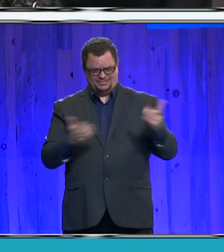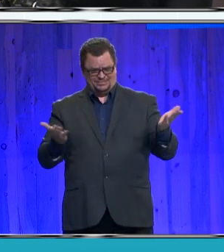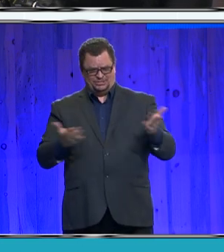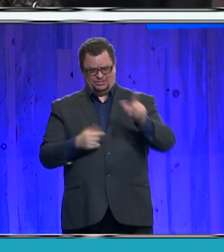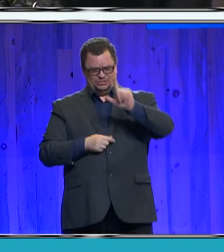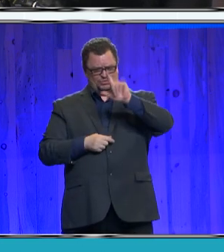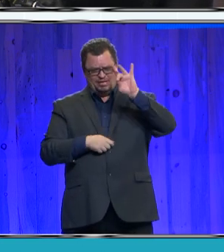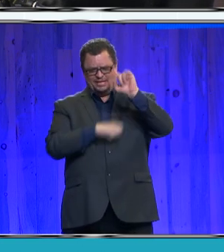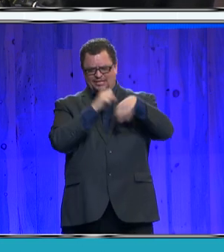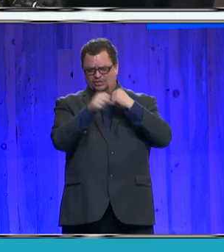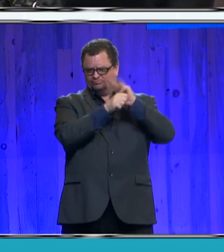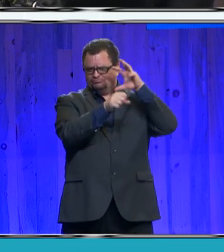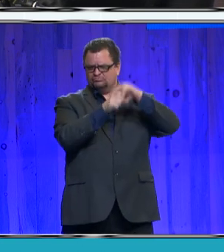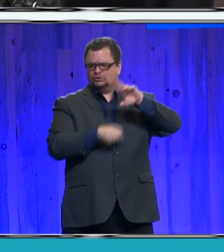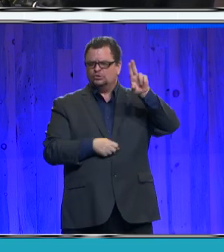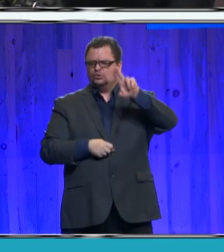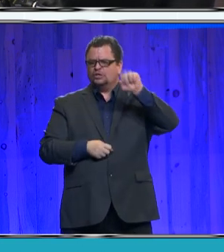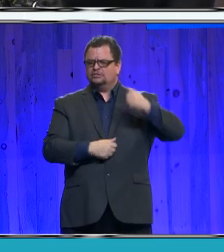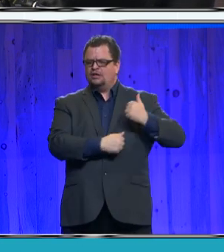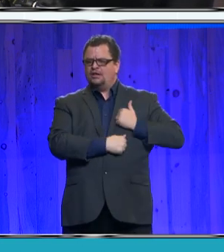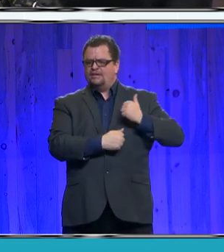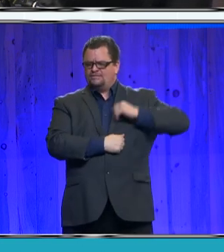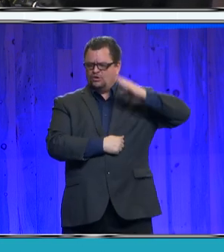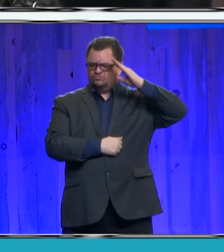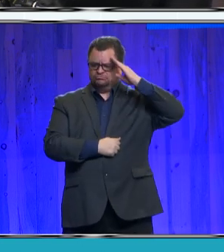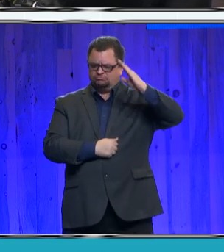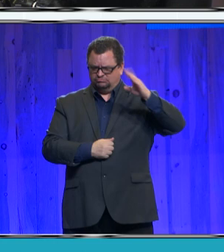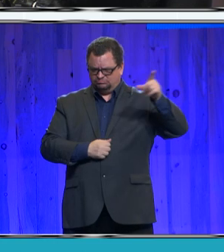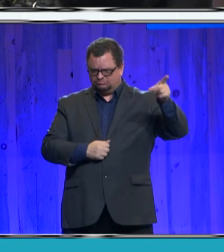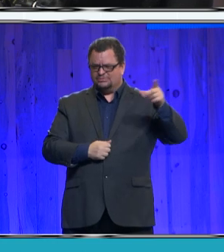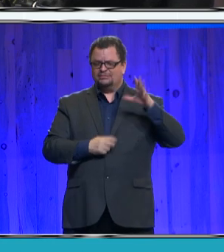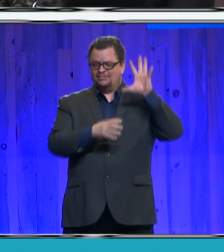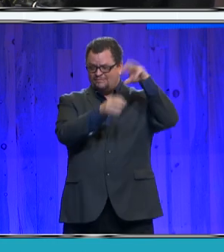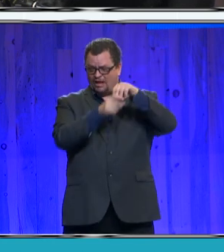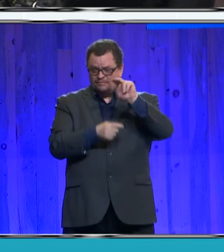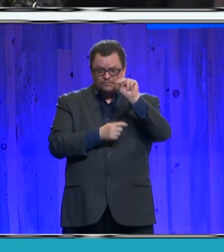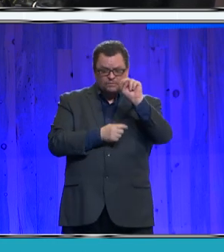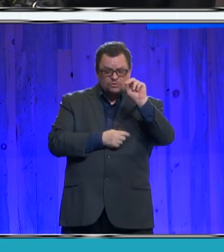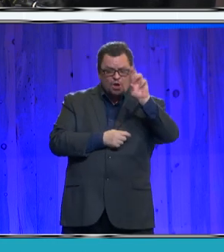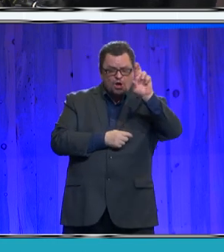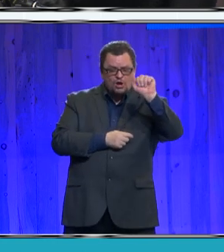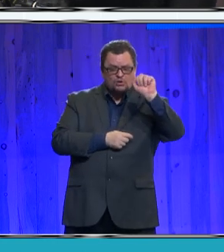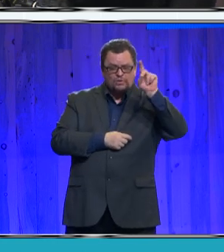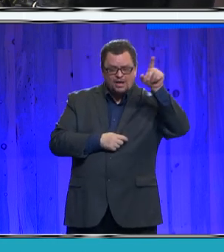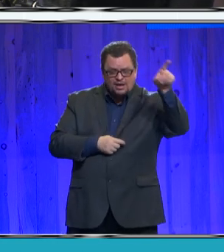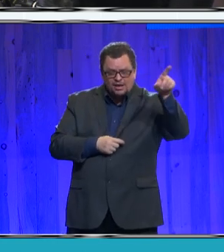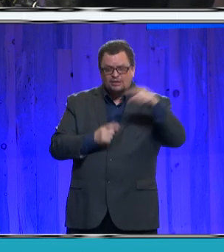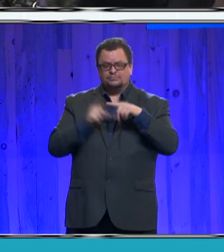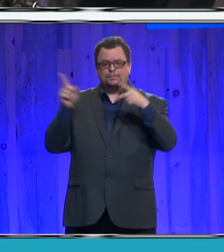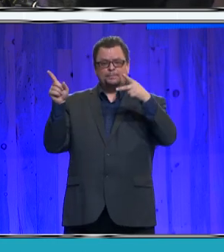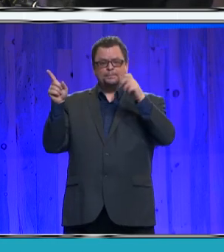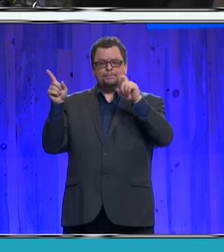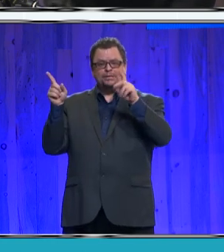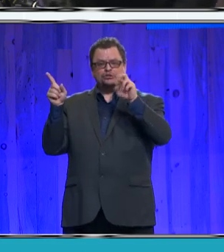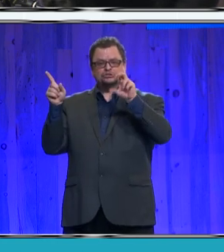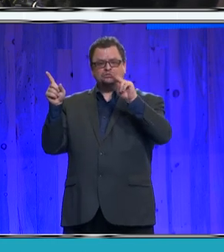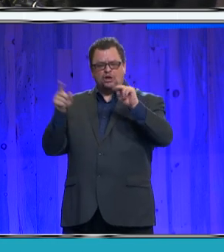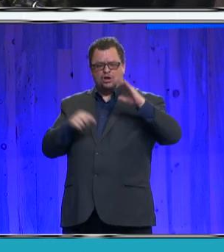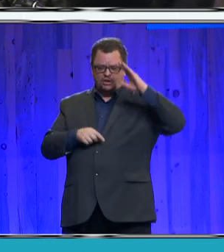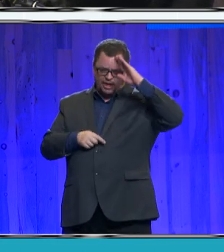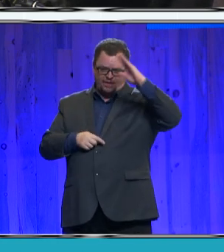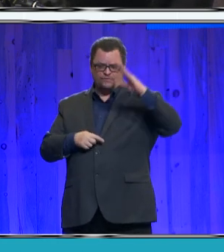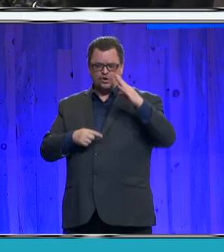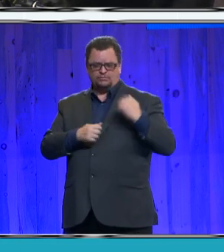assignments at NORAD-NORTHCOM, as well as Peterson and Shriver Air Space Force bases. Commissioner